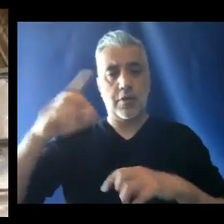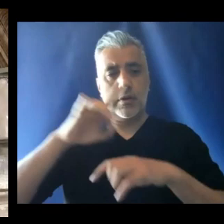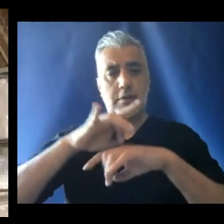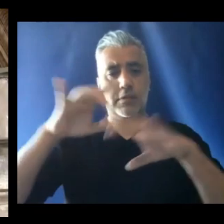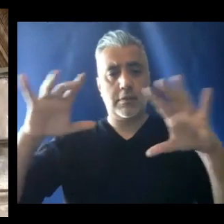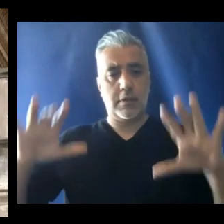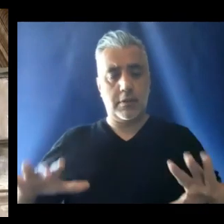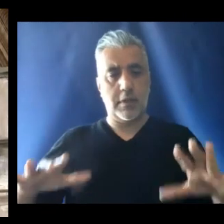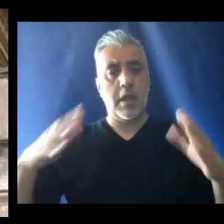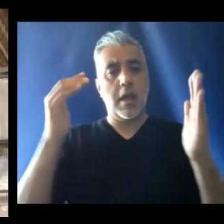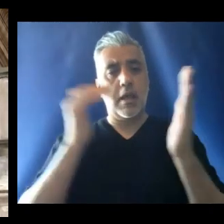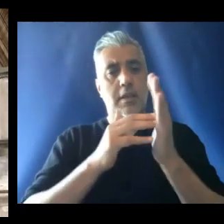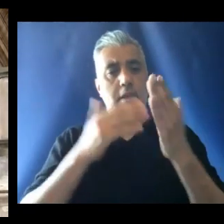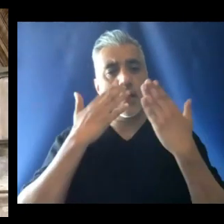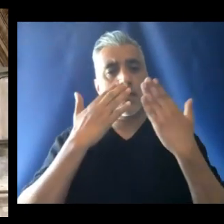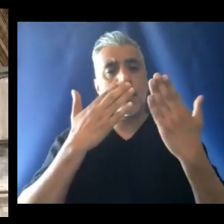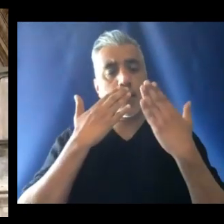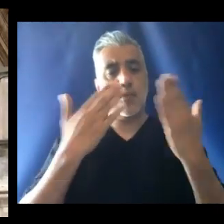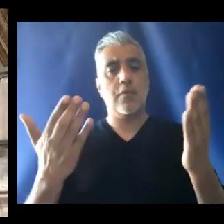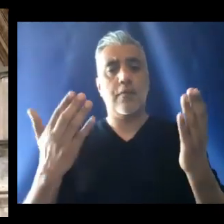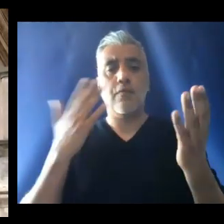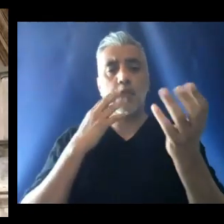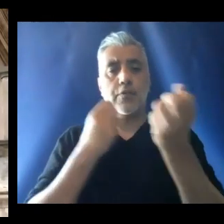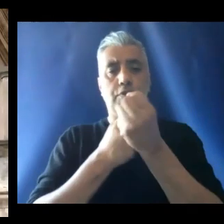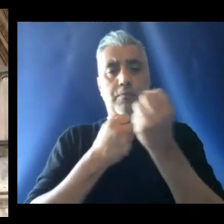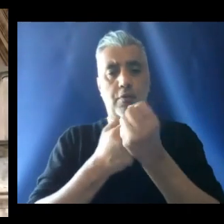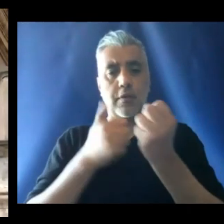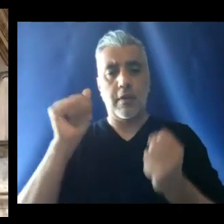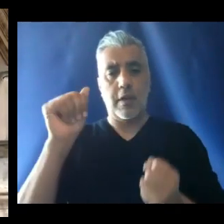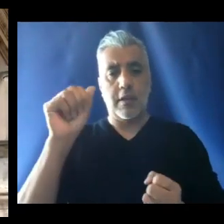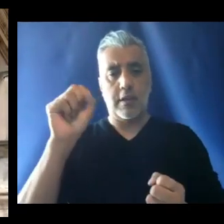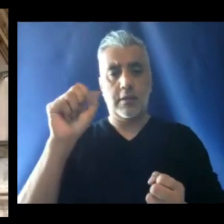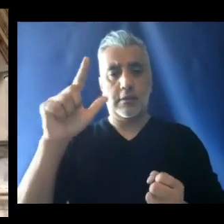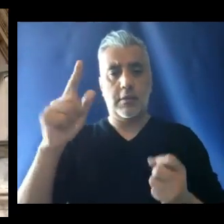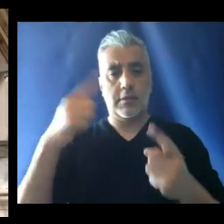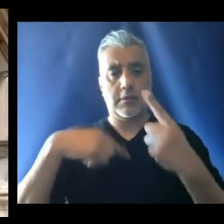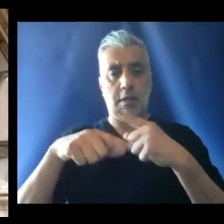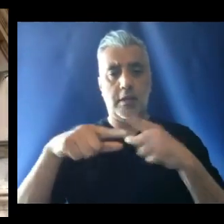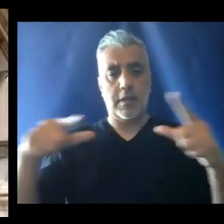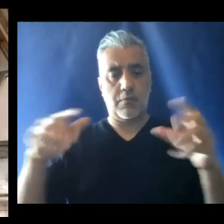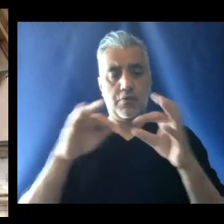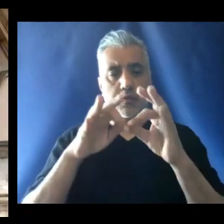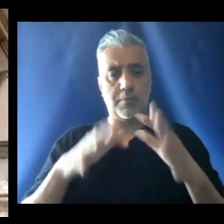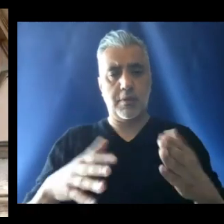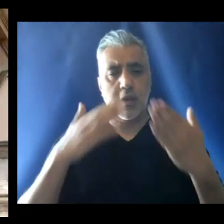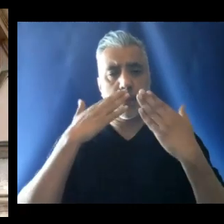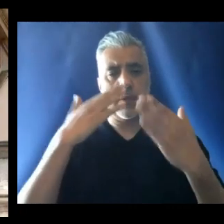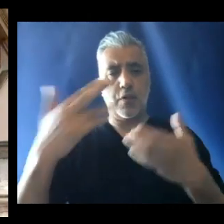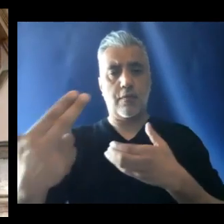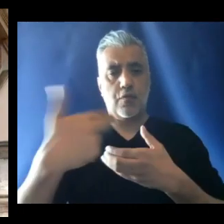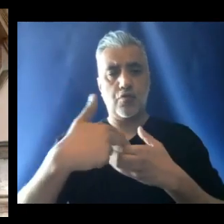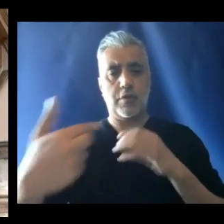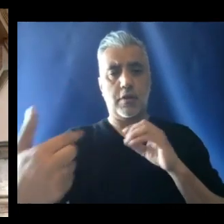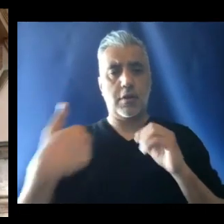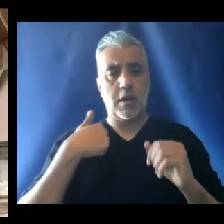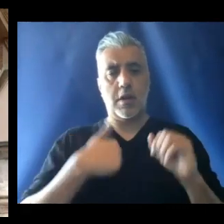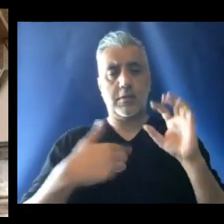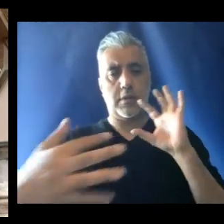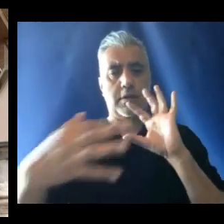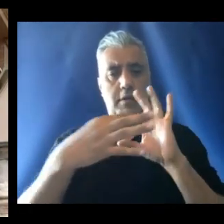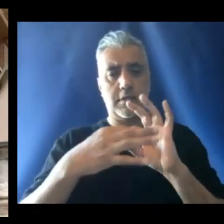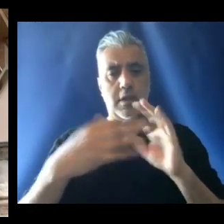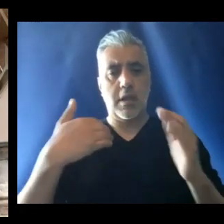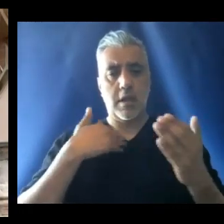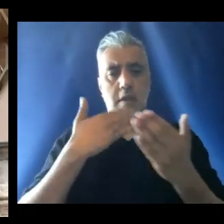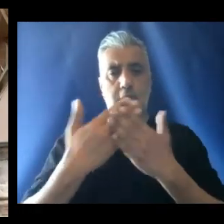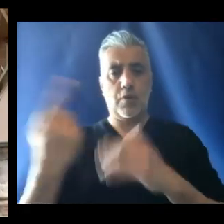Fr. Paul Samasumo. And on behalf of Etken Media, thank you to all of you joining Pope Francis for this Regina Celi of